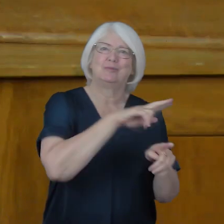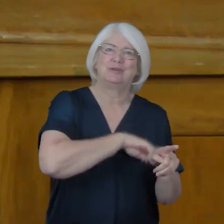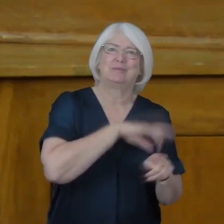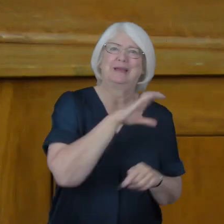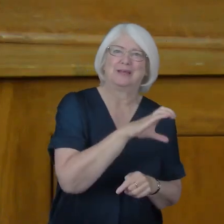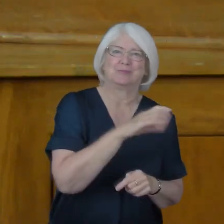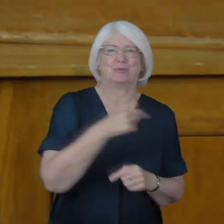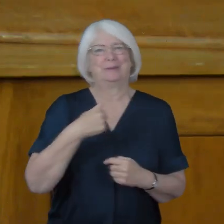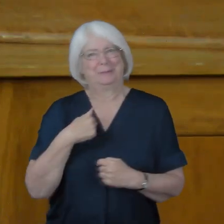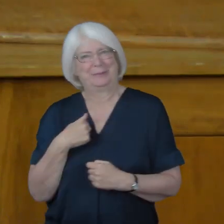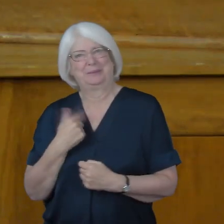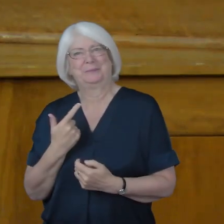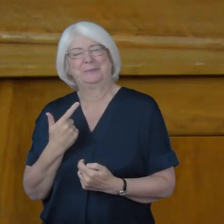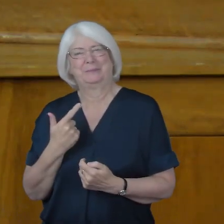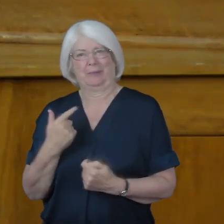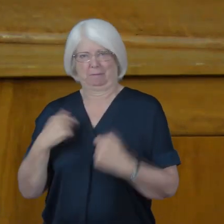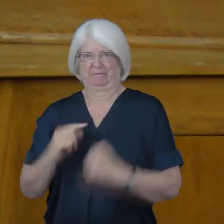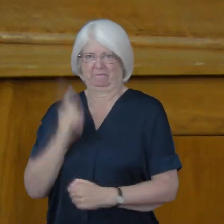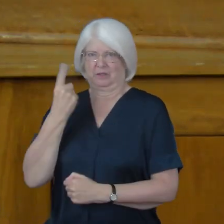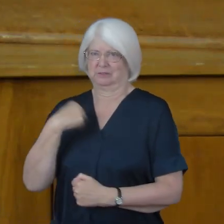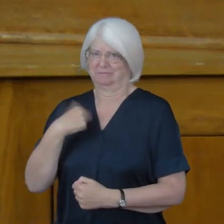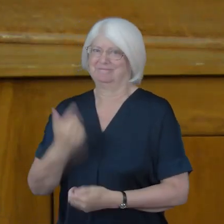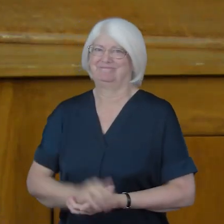address, so I'm going first.